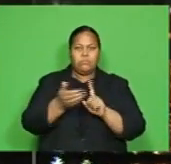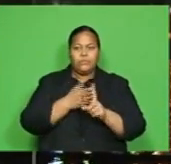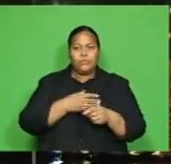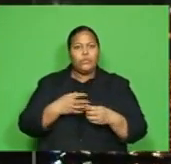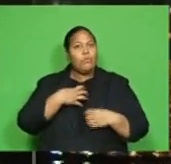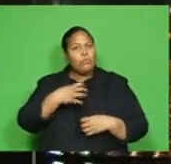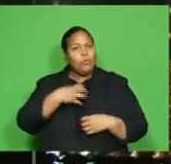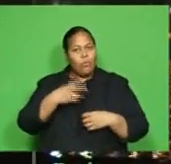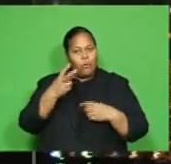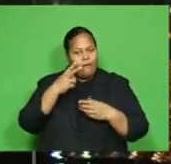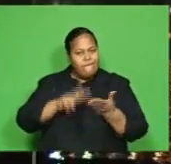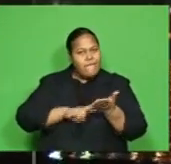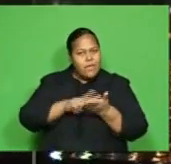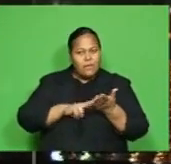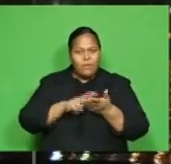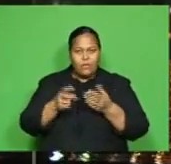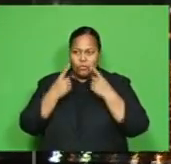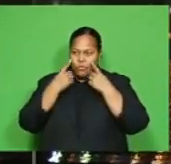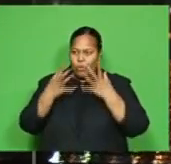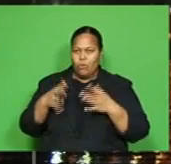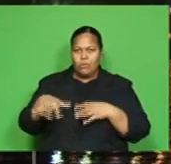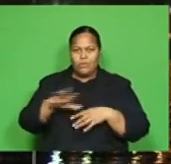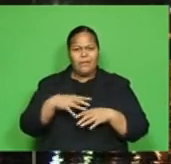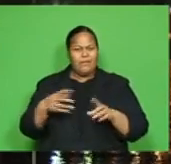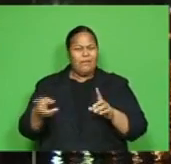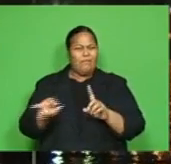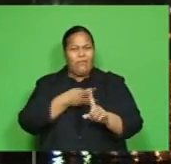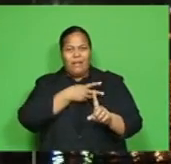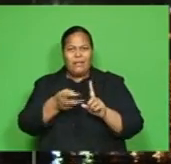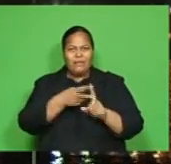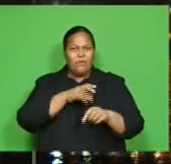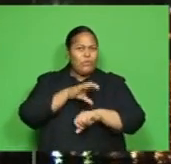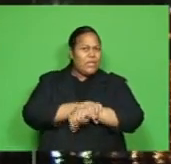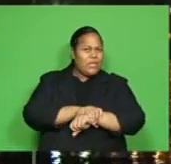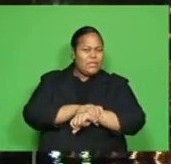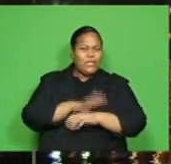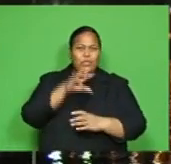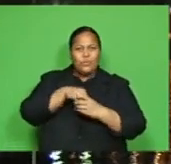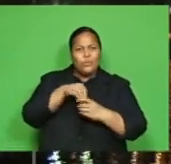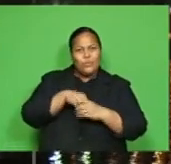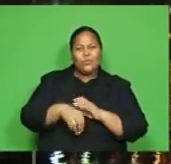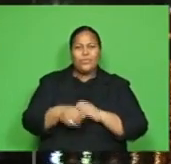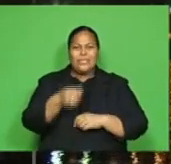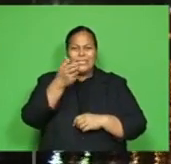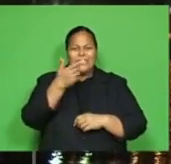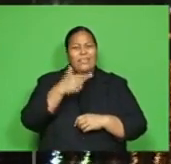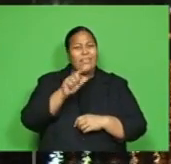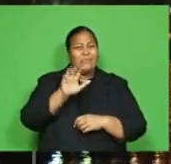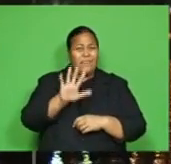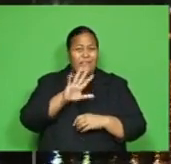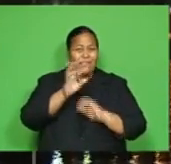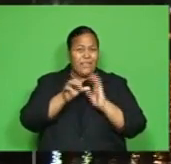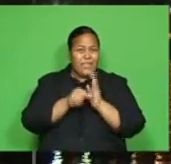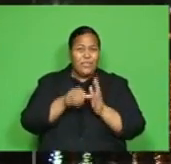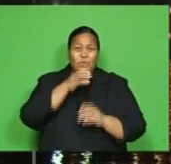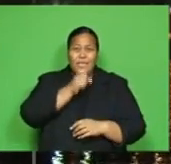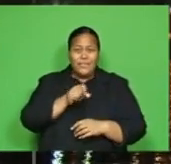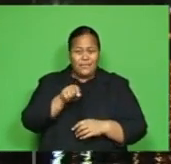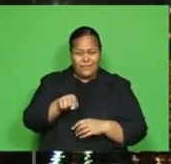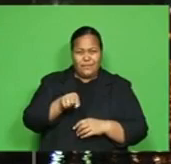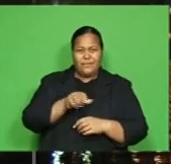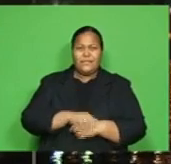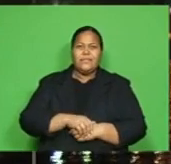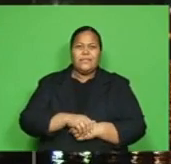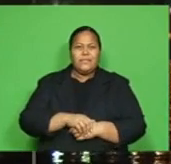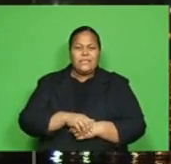police violently lashing out at demonstrators on involving a 75-year-old man that led to officers being suspended, has